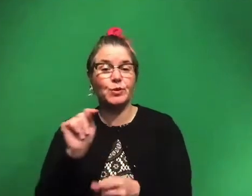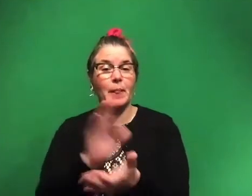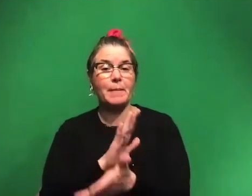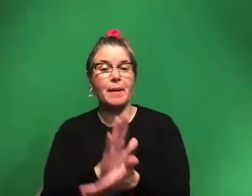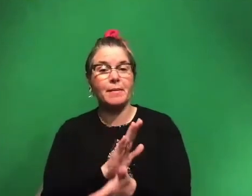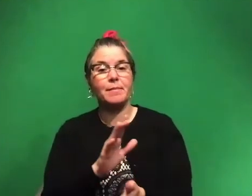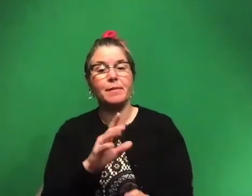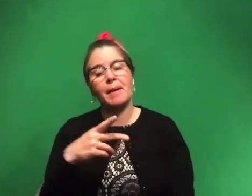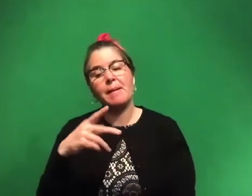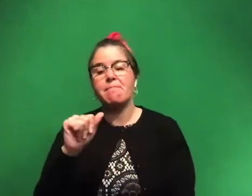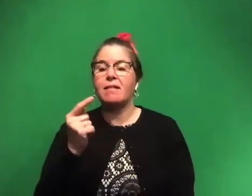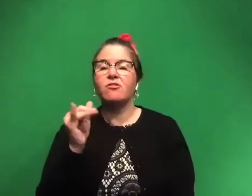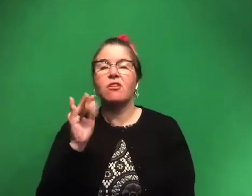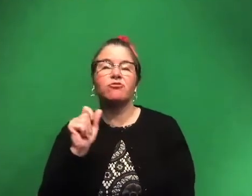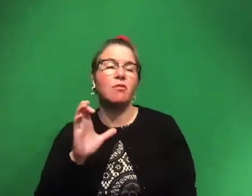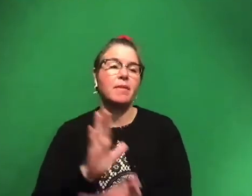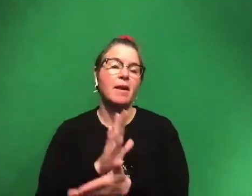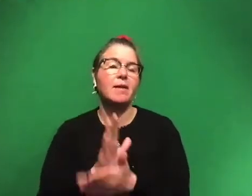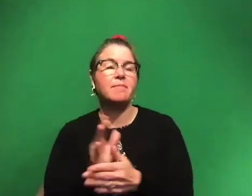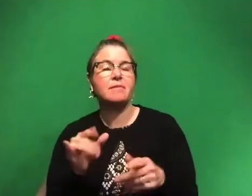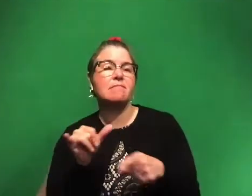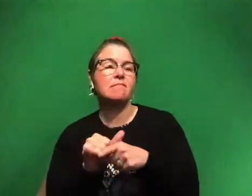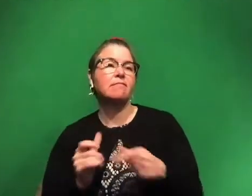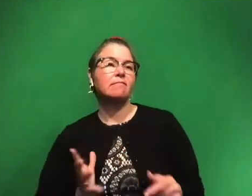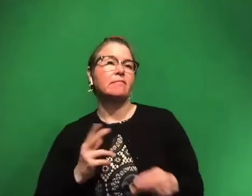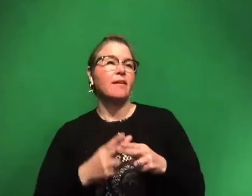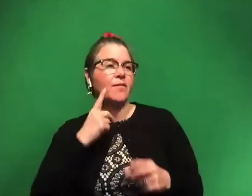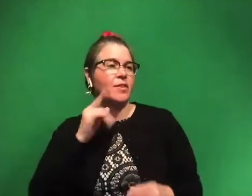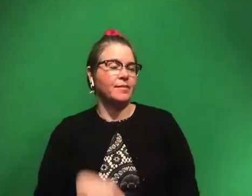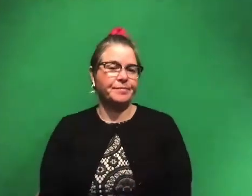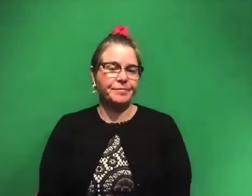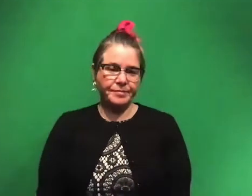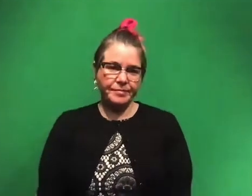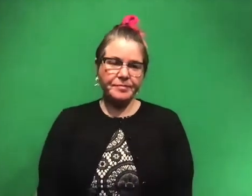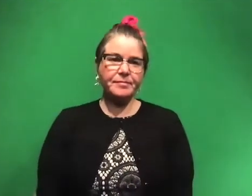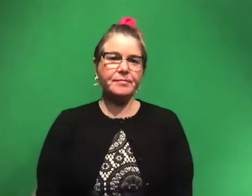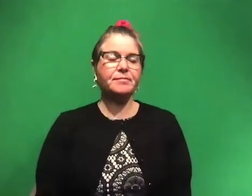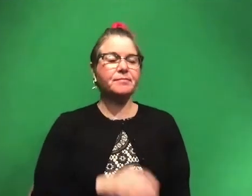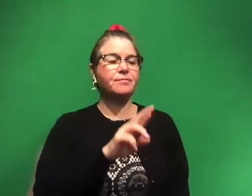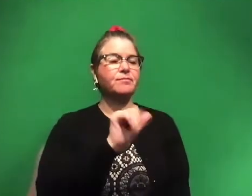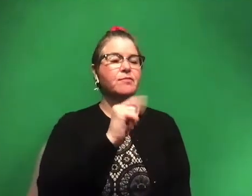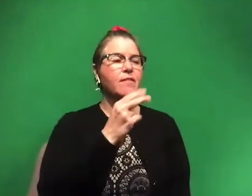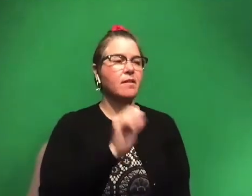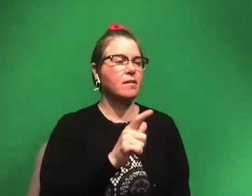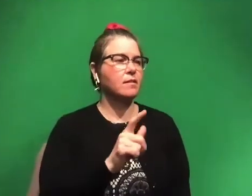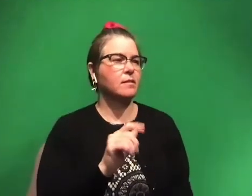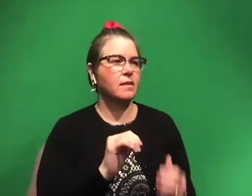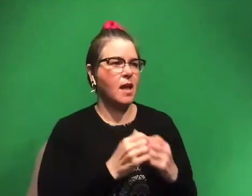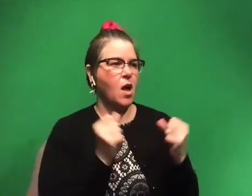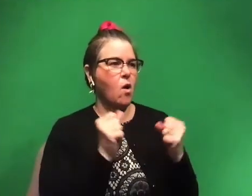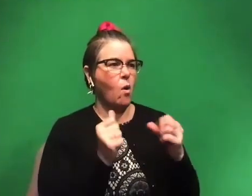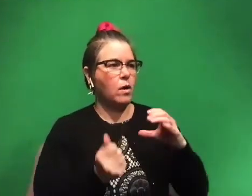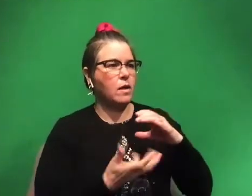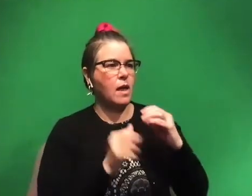paleontological paper as we like to call it. Awesome. Um, Raphael would like to know how cold was Antarctica